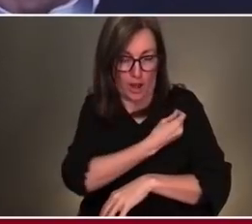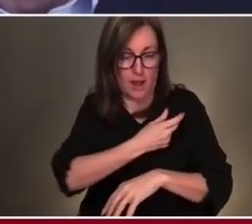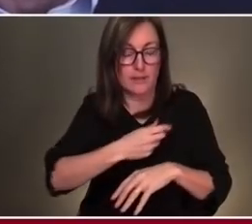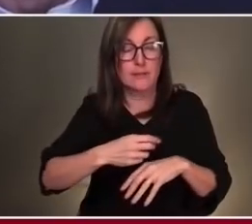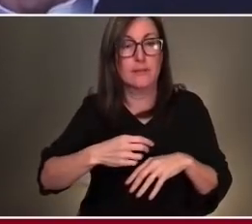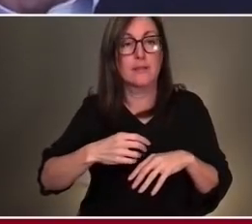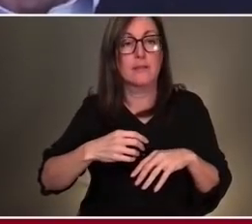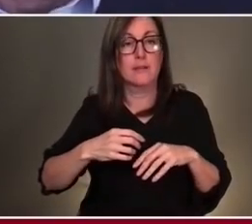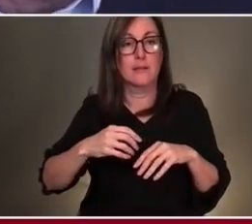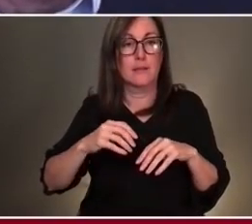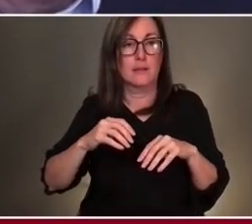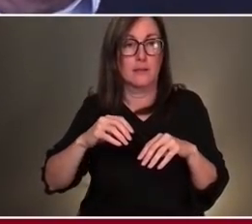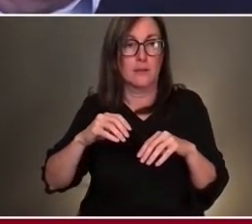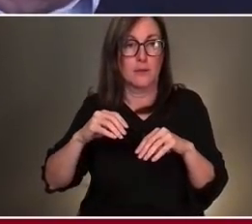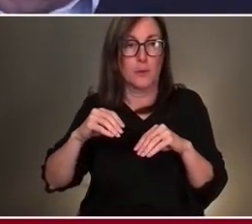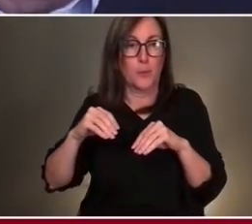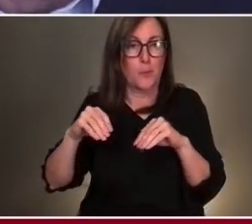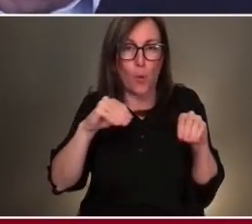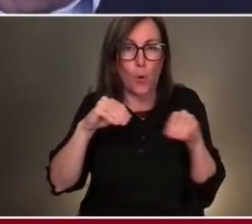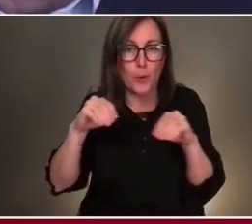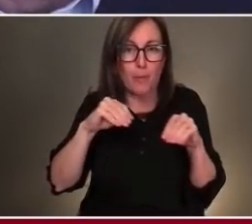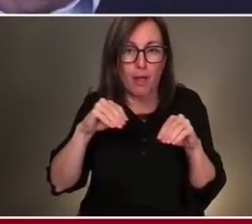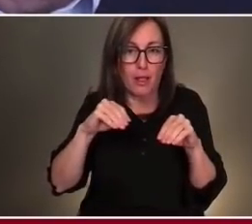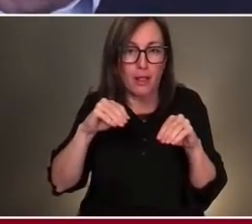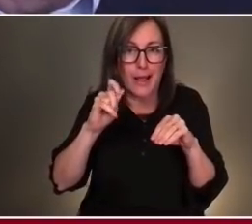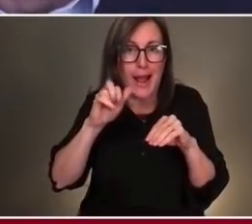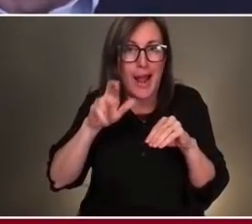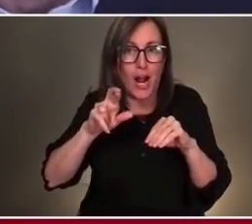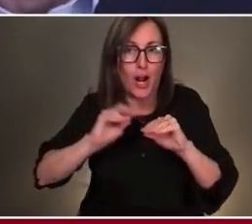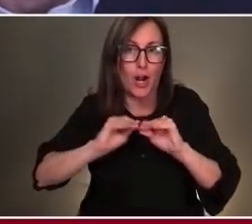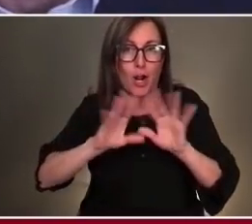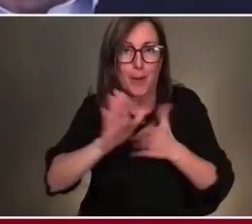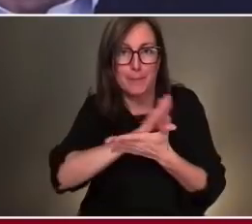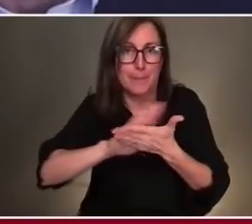portable air purifiers,